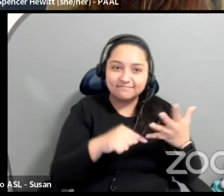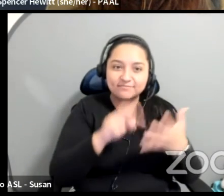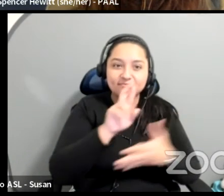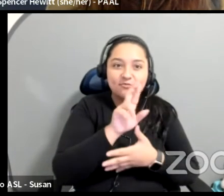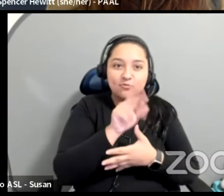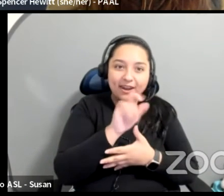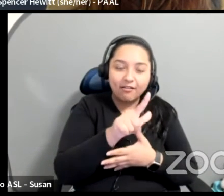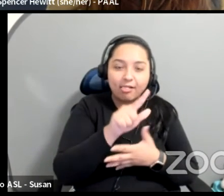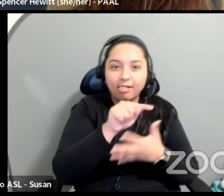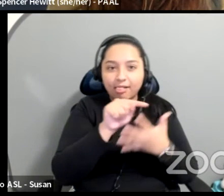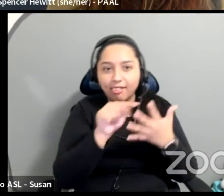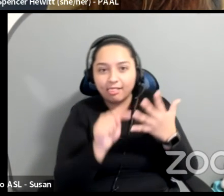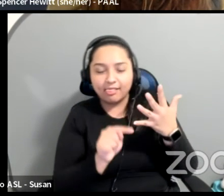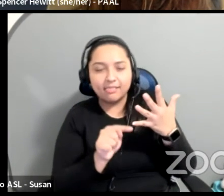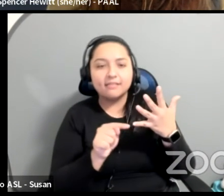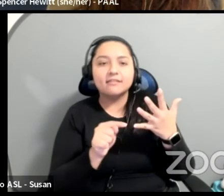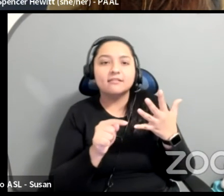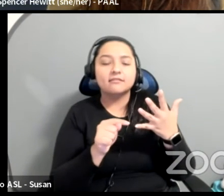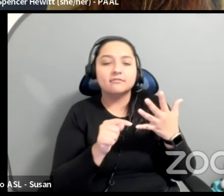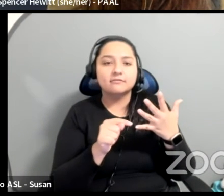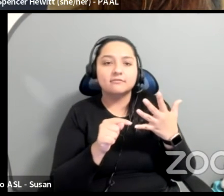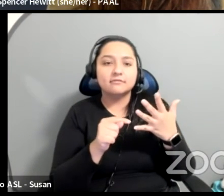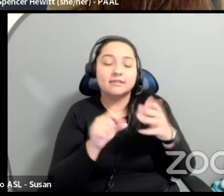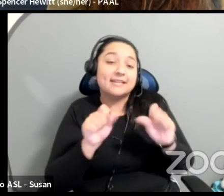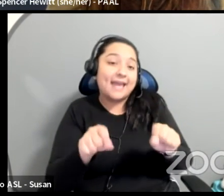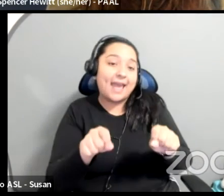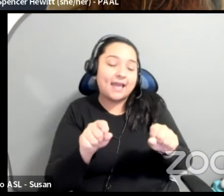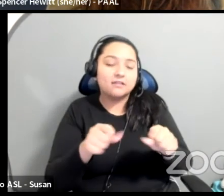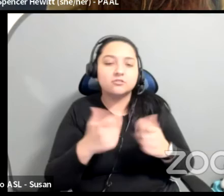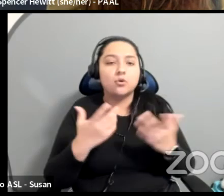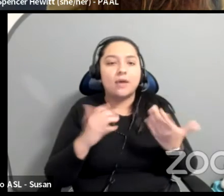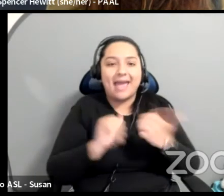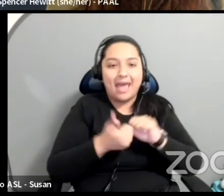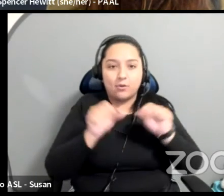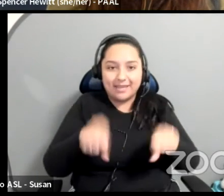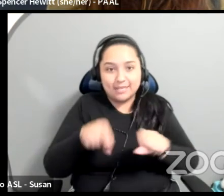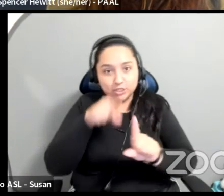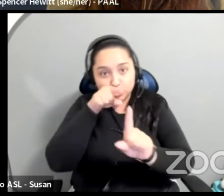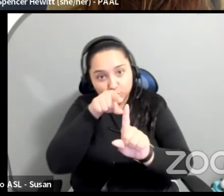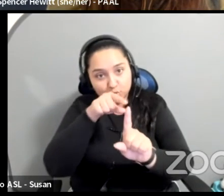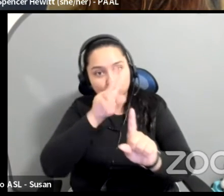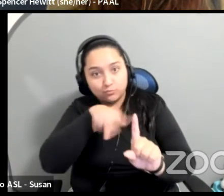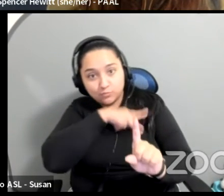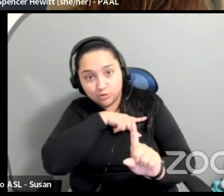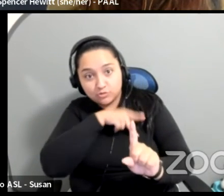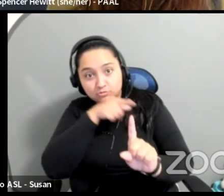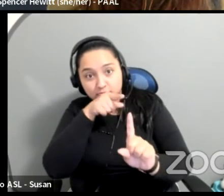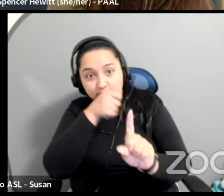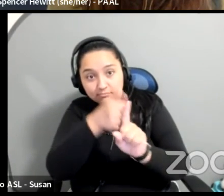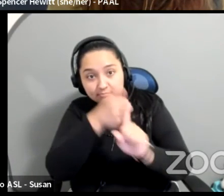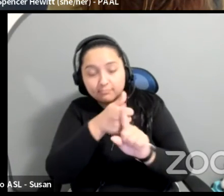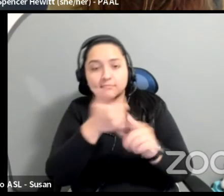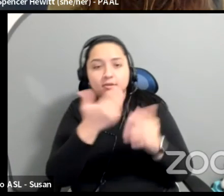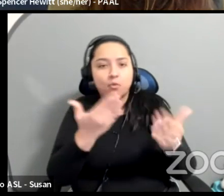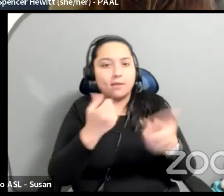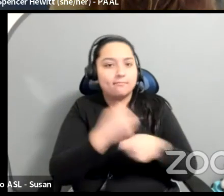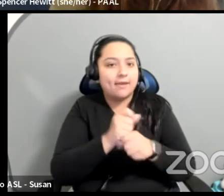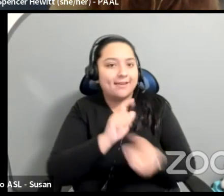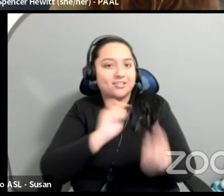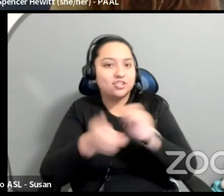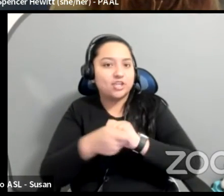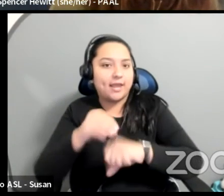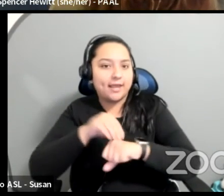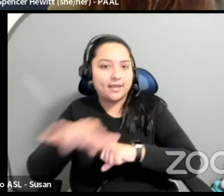are the levers that you personally, you literally can make a change, right? That's what we're in because all of this stuff adds up. Like